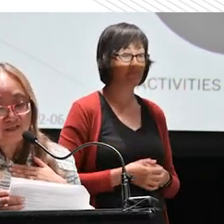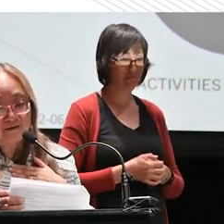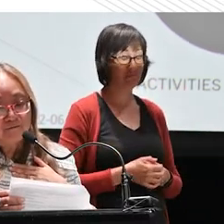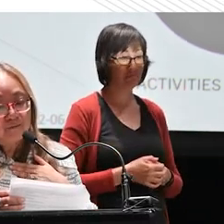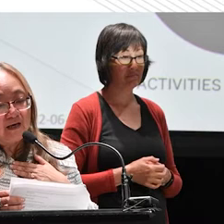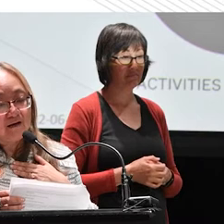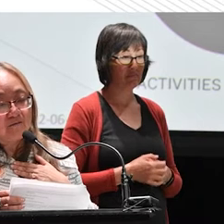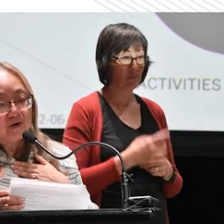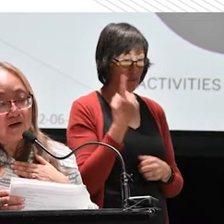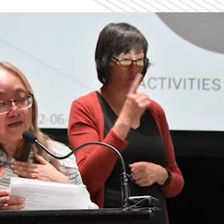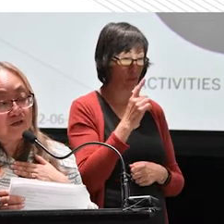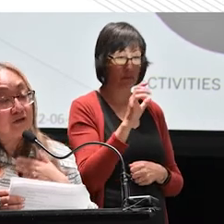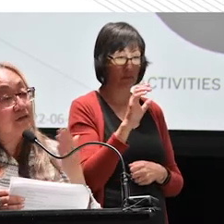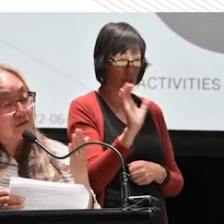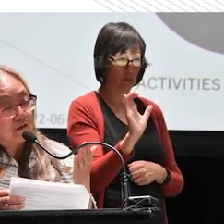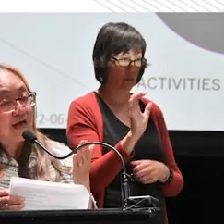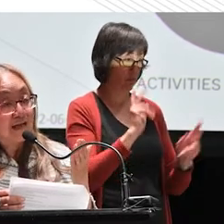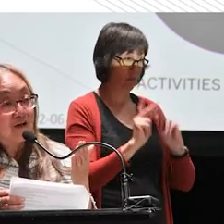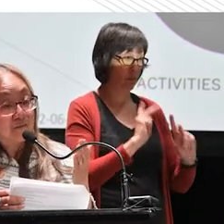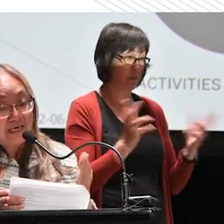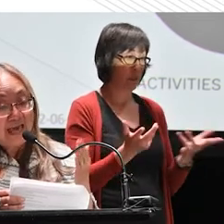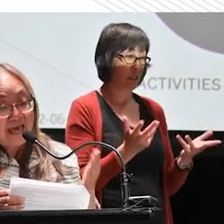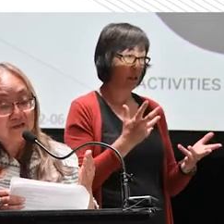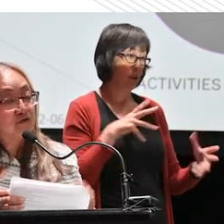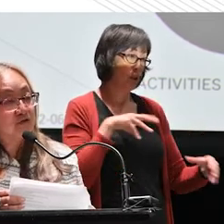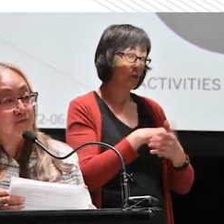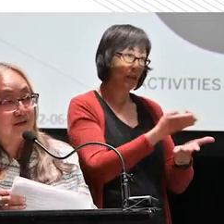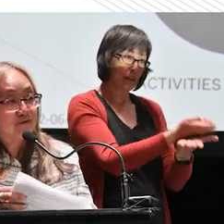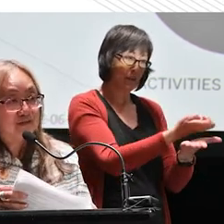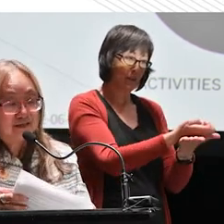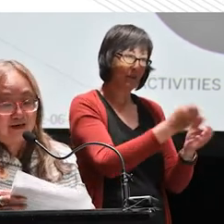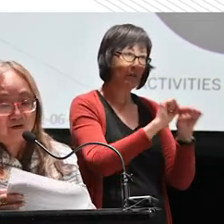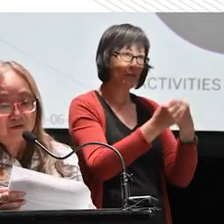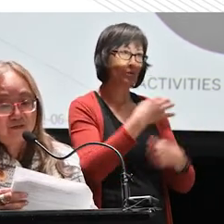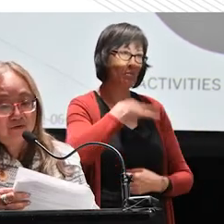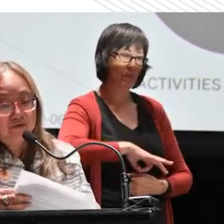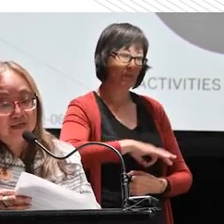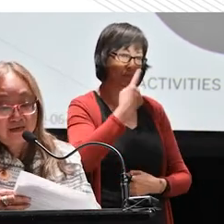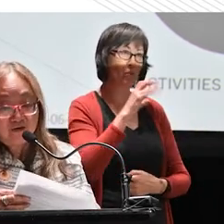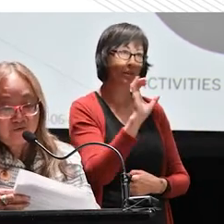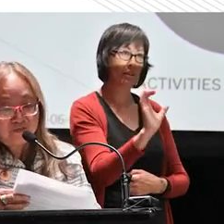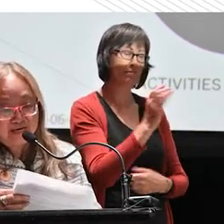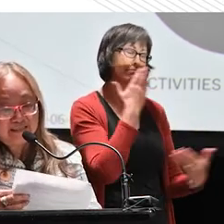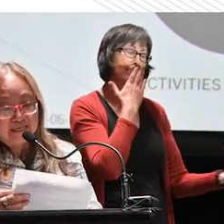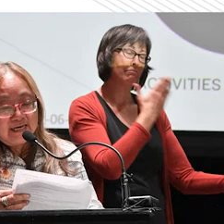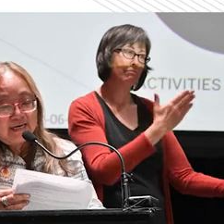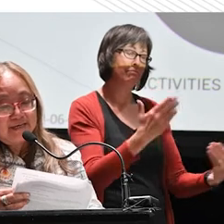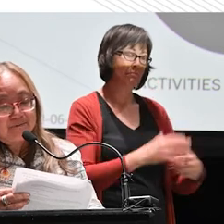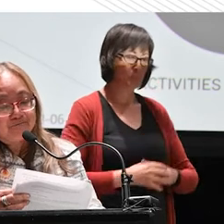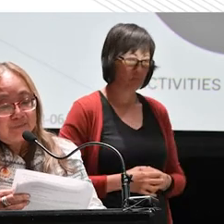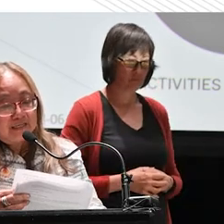Calgary included economic and social benefits to Calgary. So thank you for that.